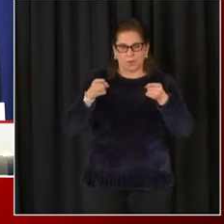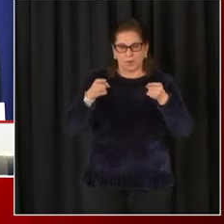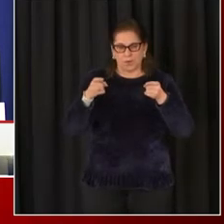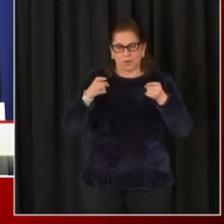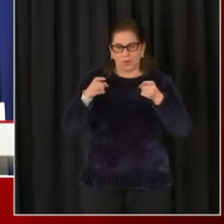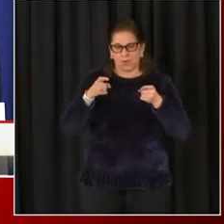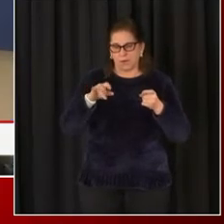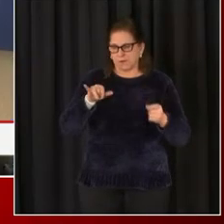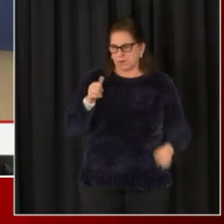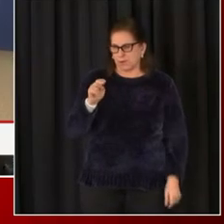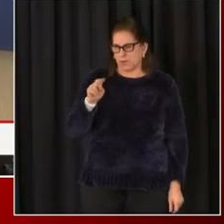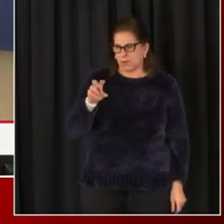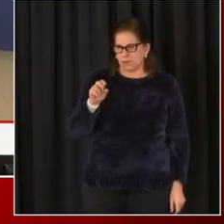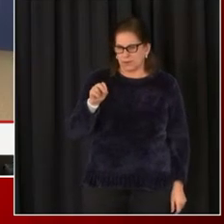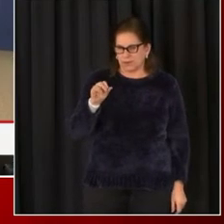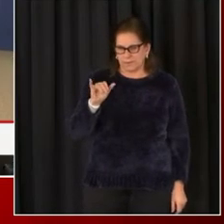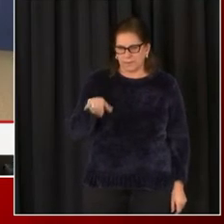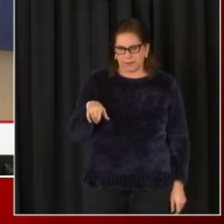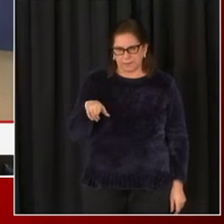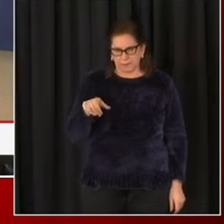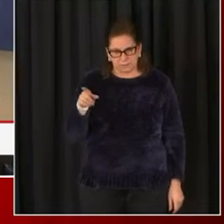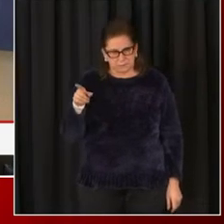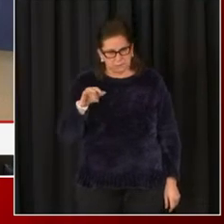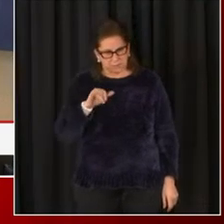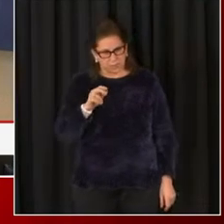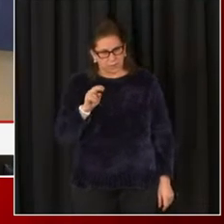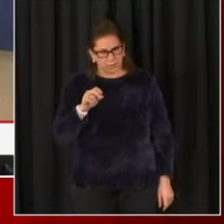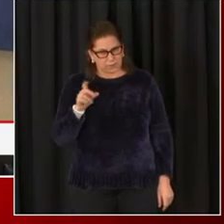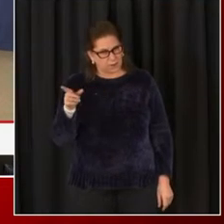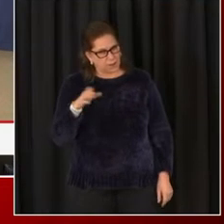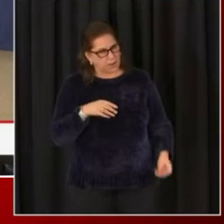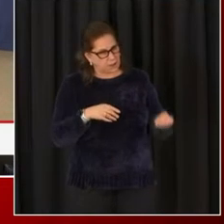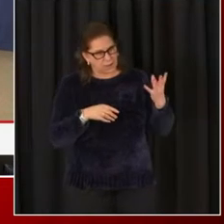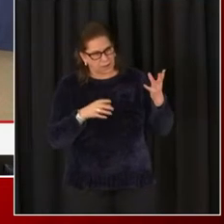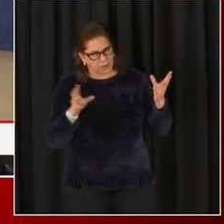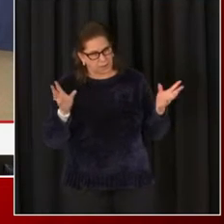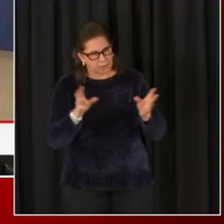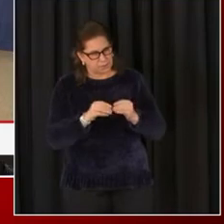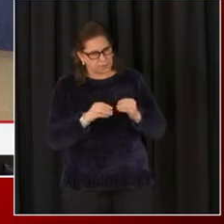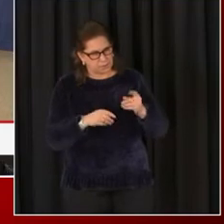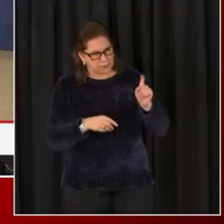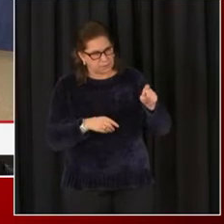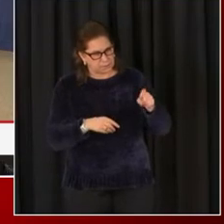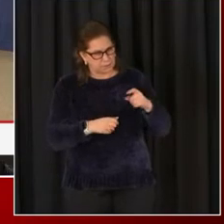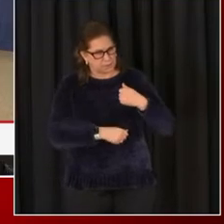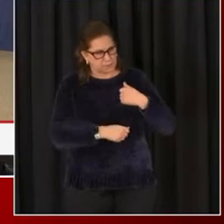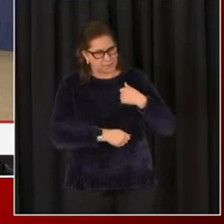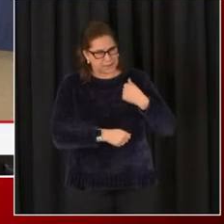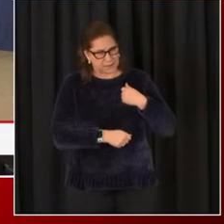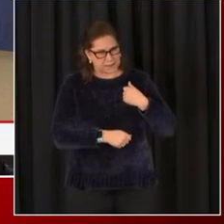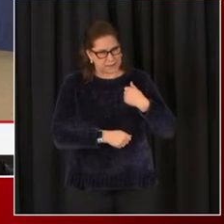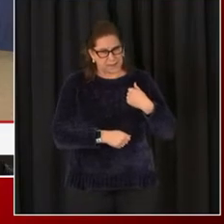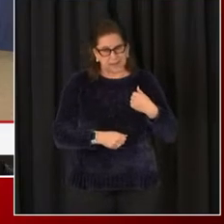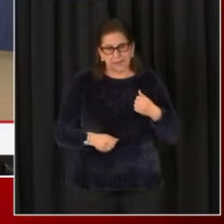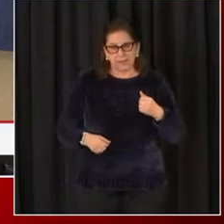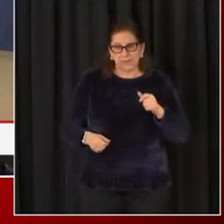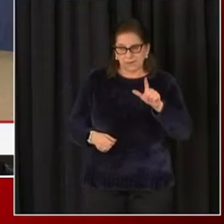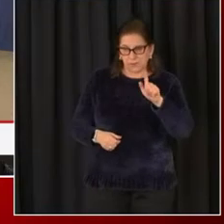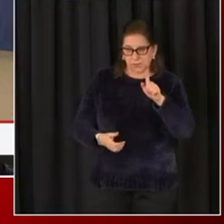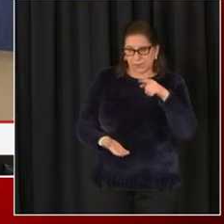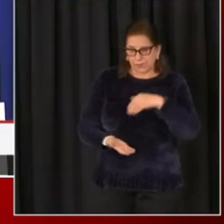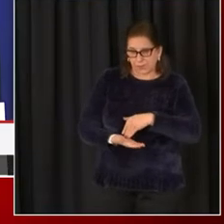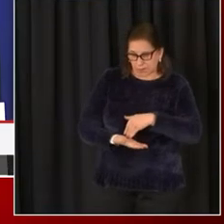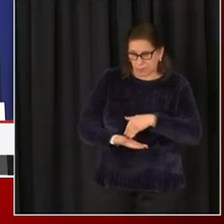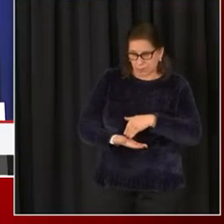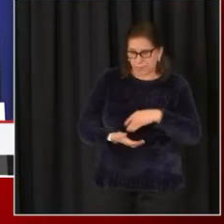Specifics on how much, how many National Guard that would entail? I'm sorry. Do you have numbers? we had 21,000 in the district